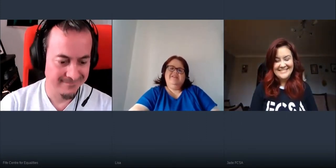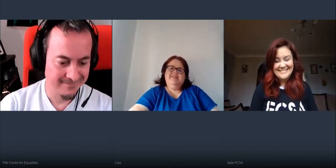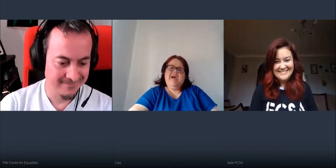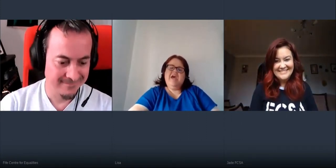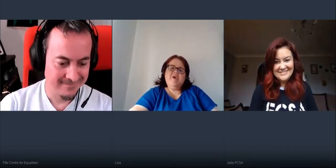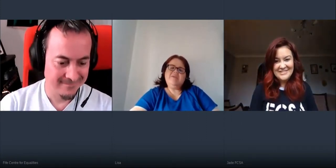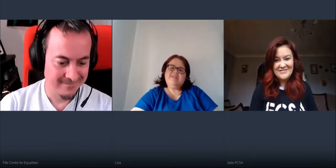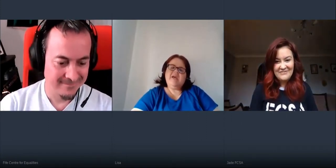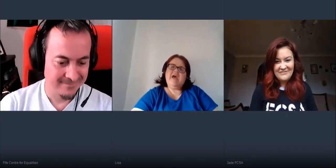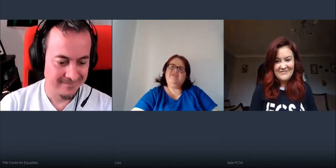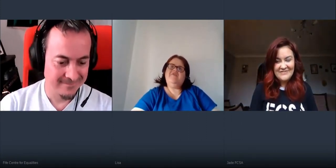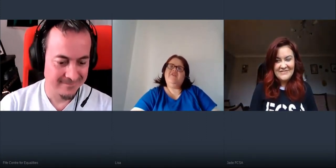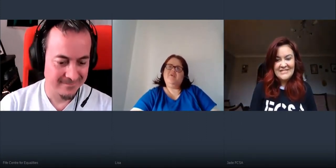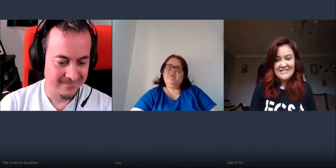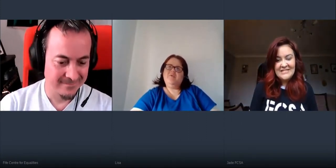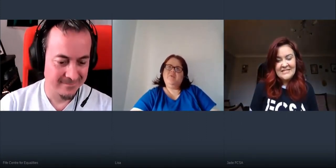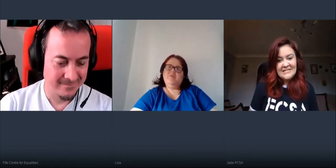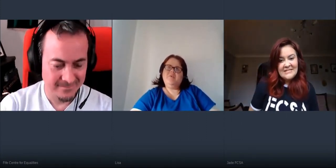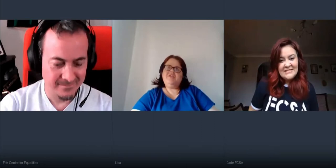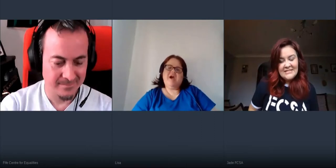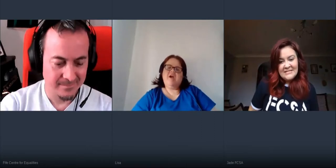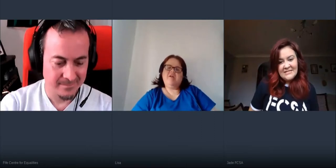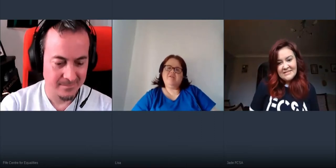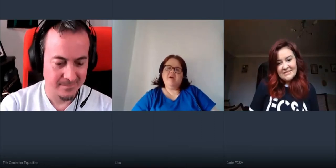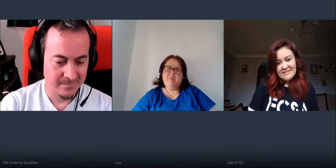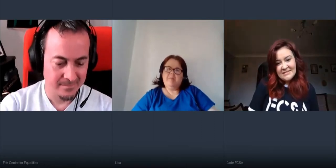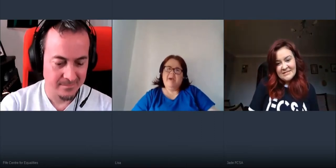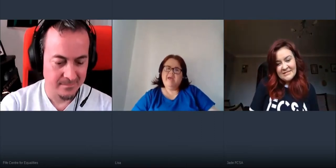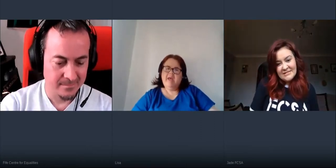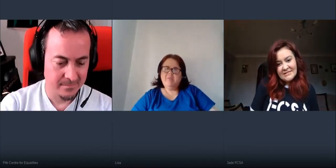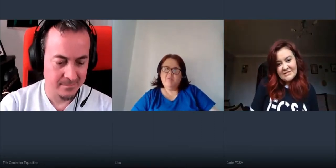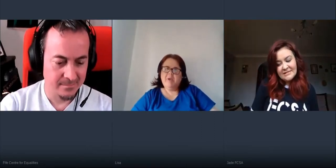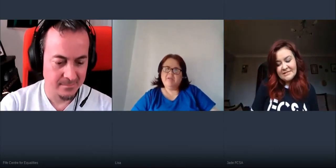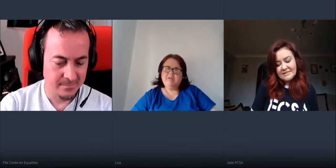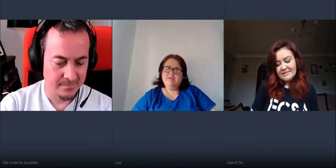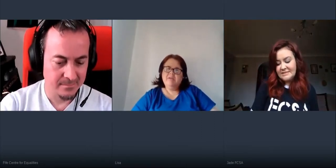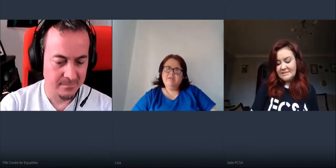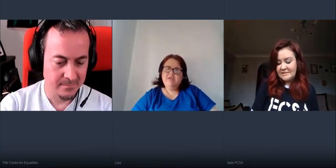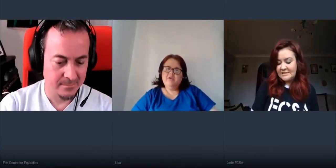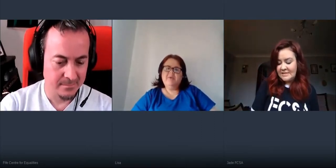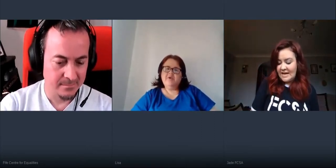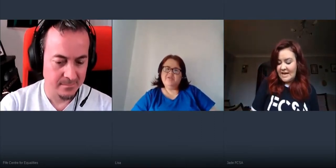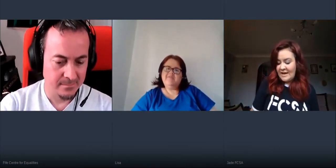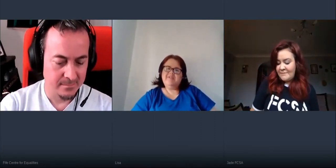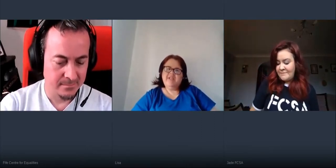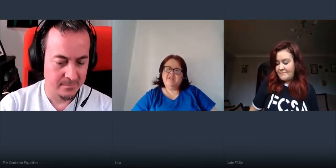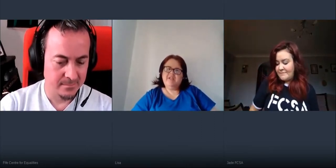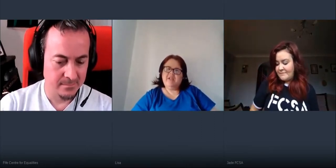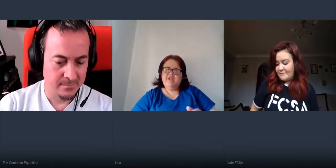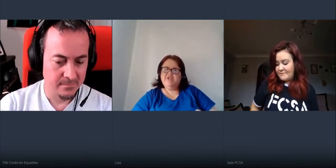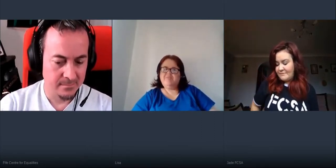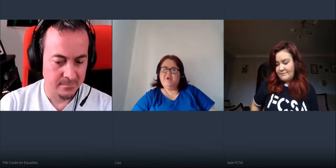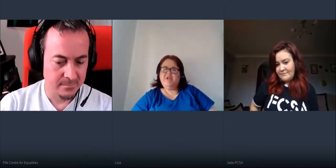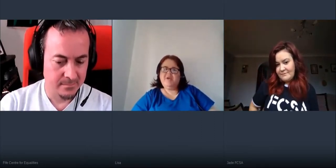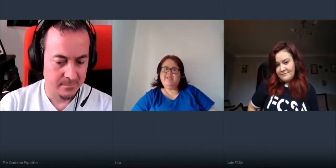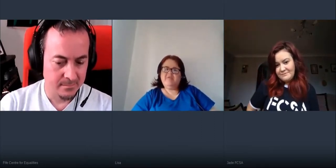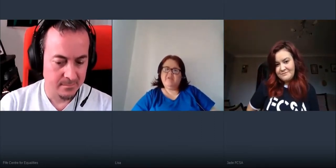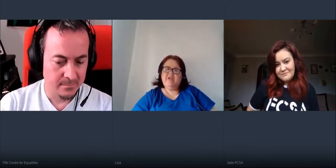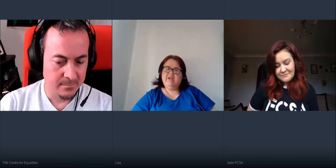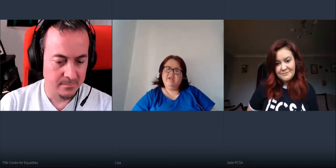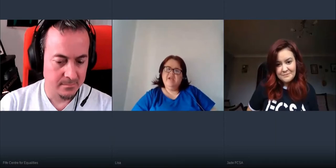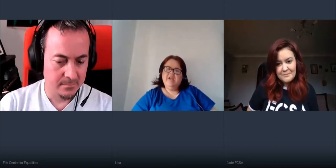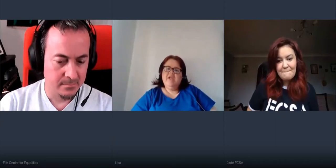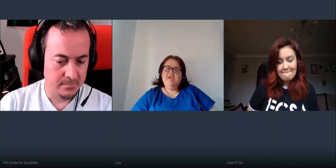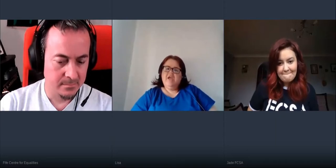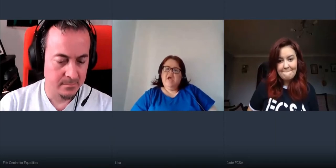how is how do you feel the students are coming back at the moment you know because that's like he's putting up stuff